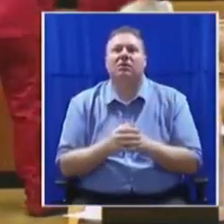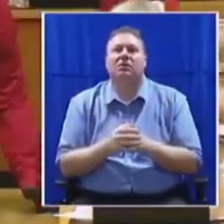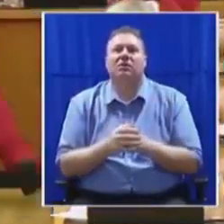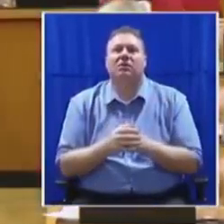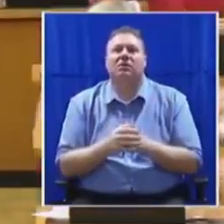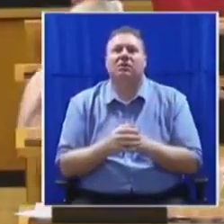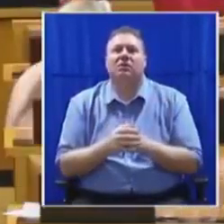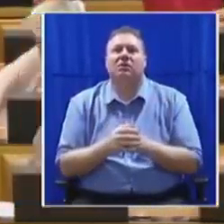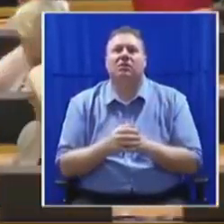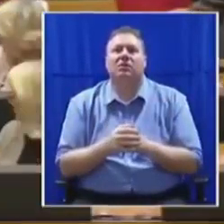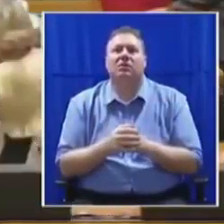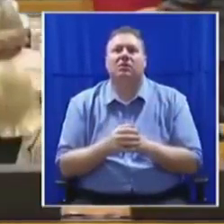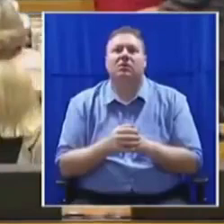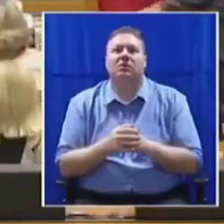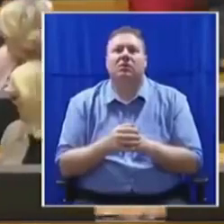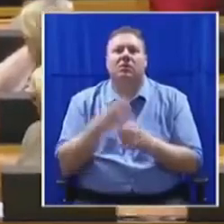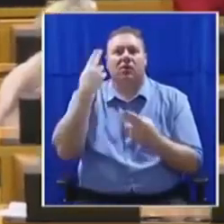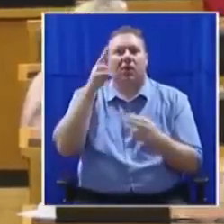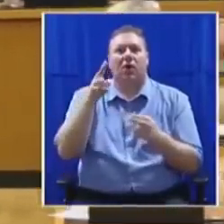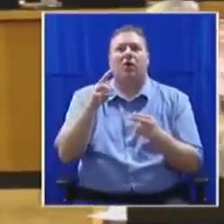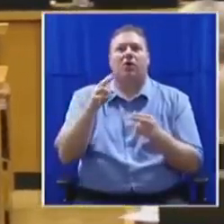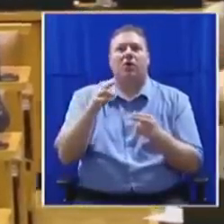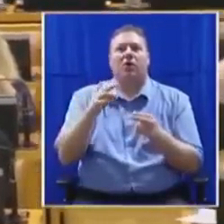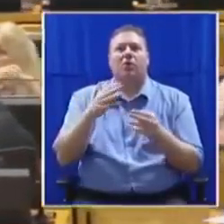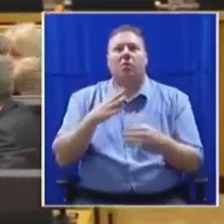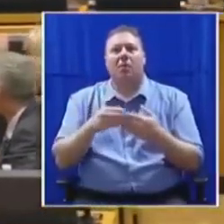Honourable members please Honourable Kari